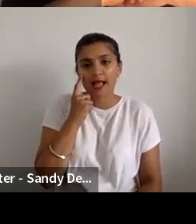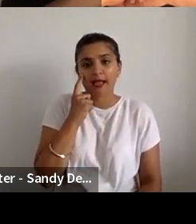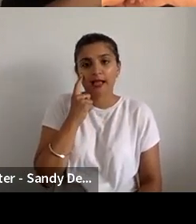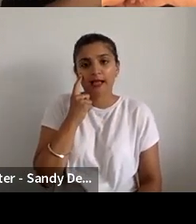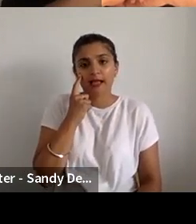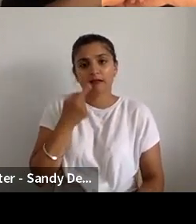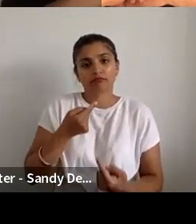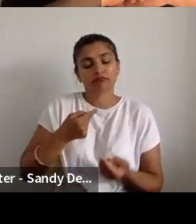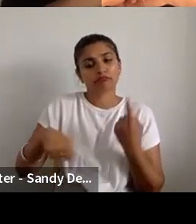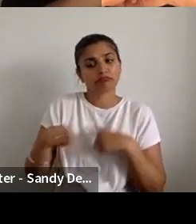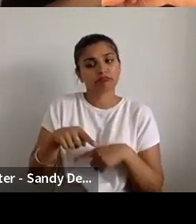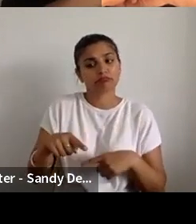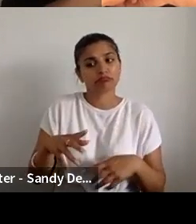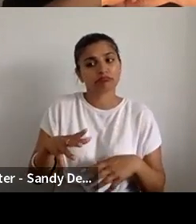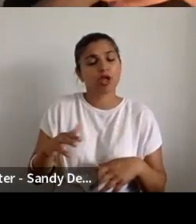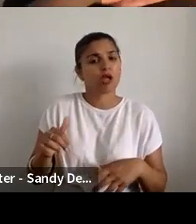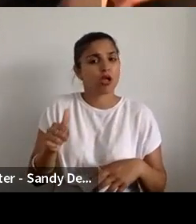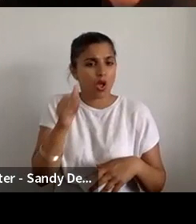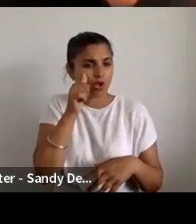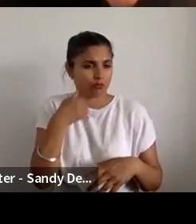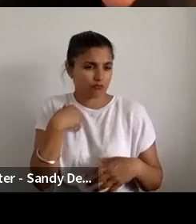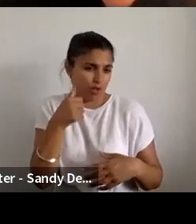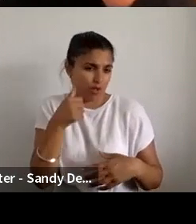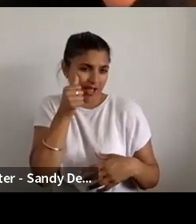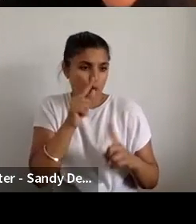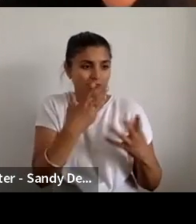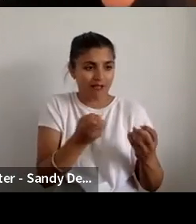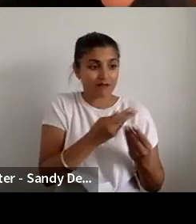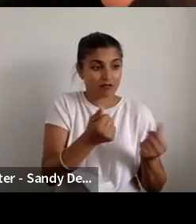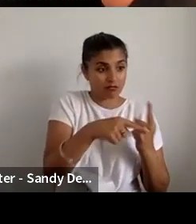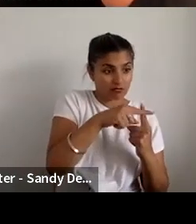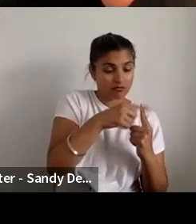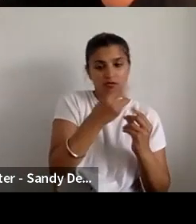both the upsides and downsides and where it can be used effectively.